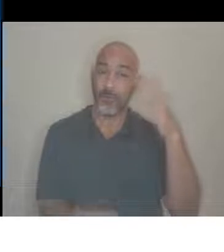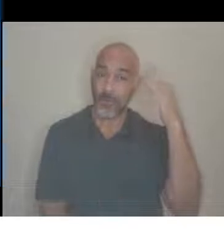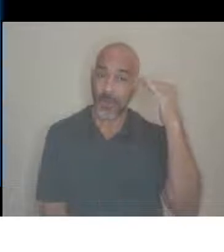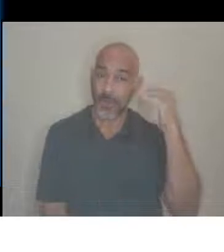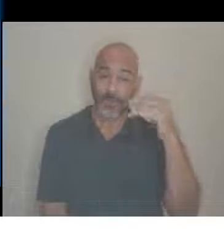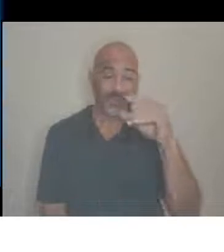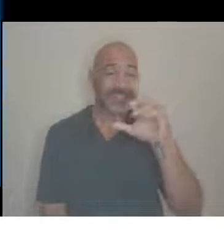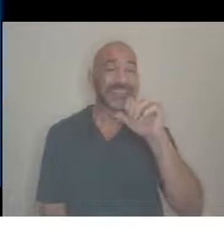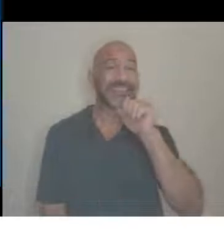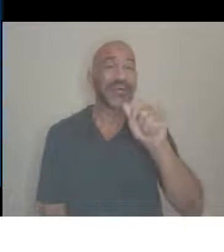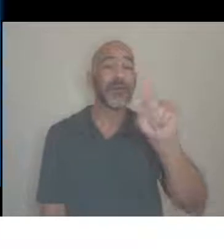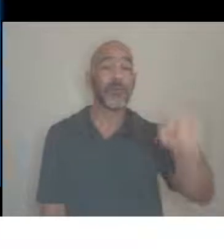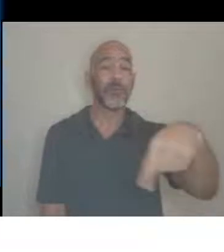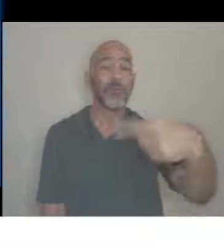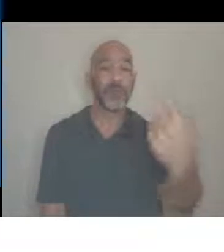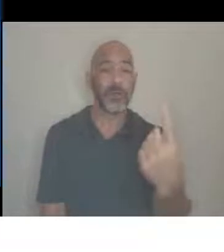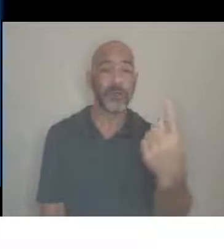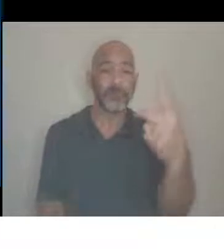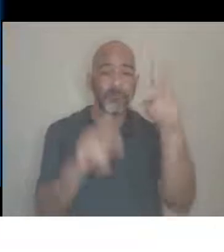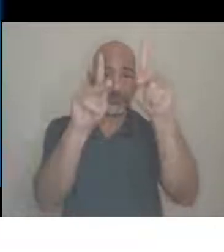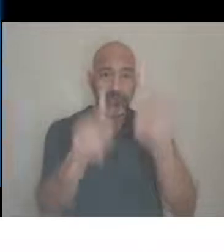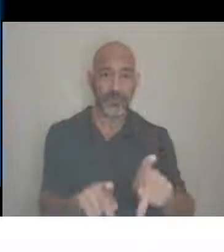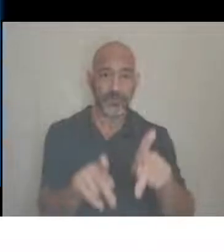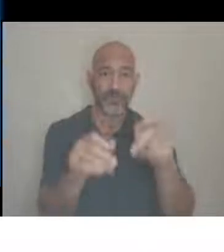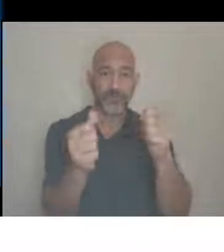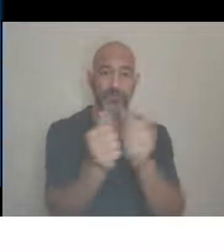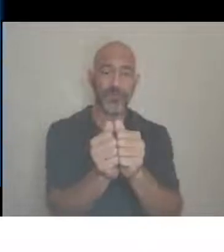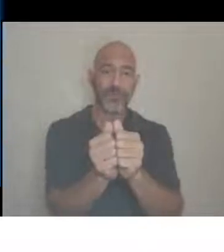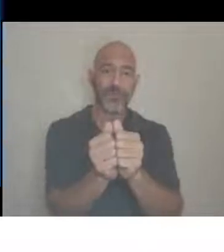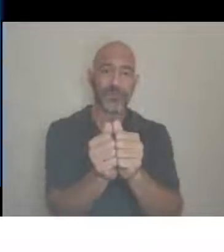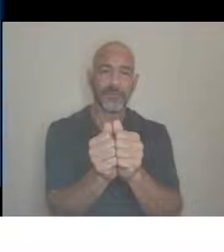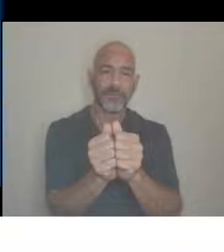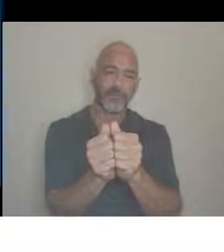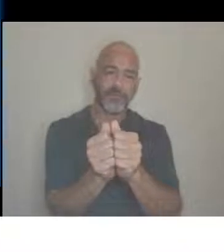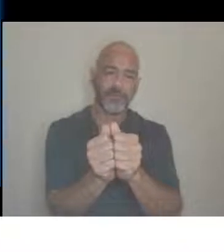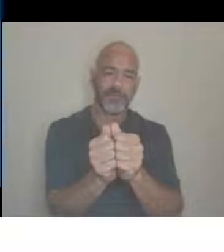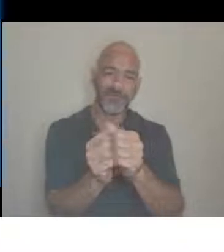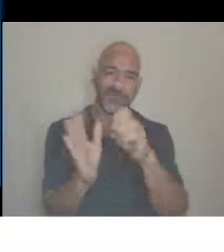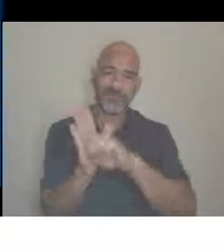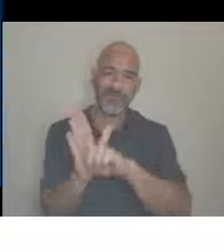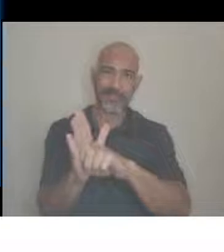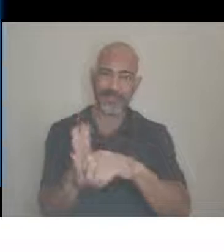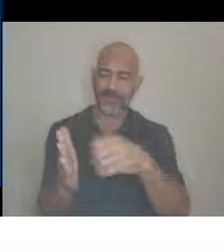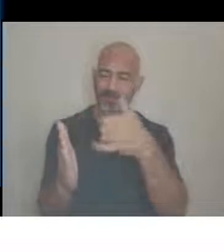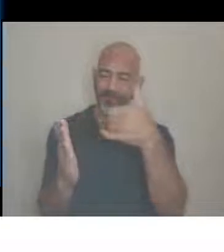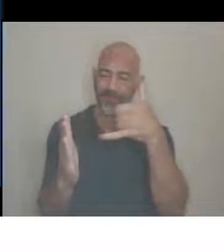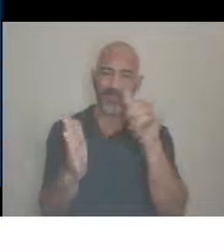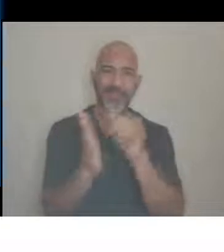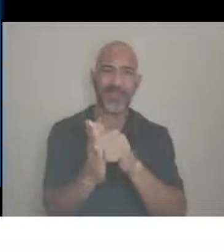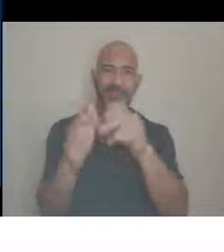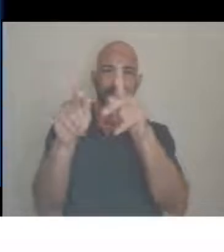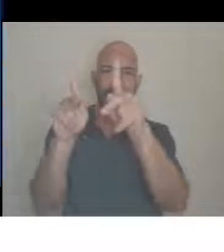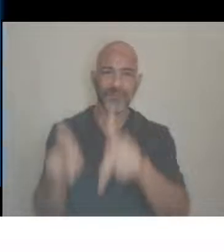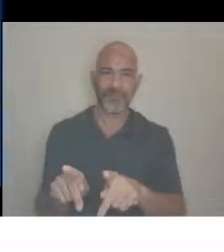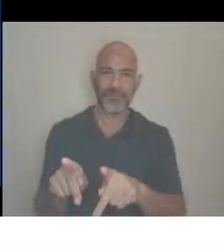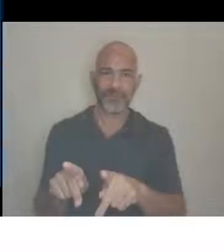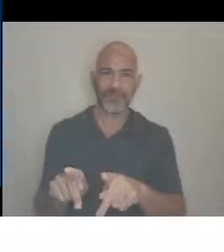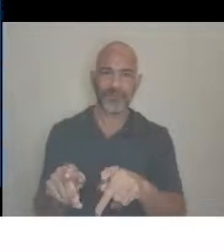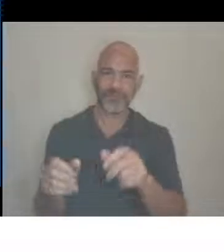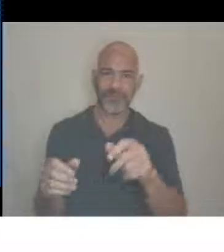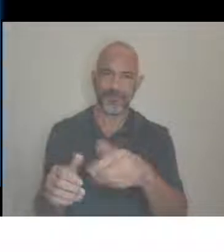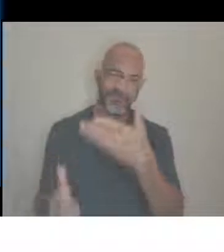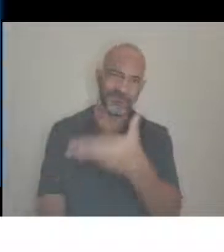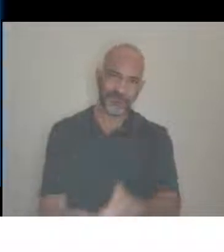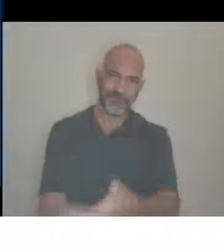through the law, you know, as a lawyer, that's kind of always like go to. But every person with a